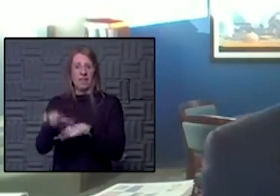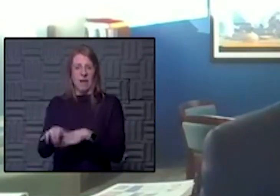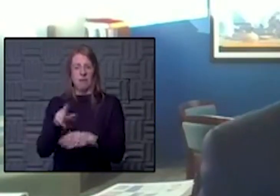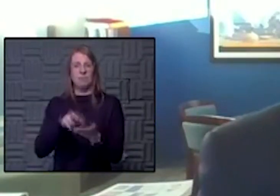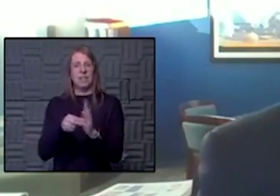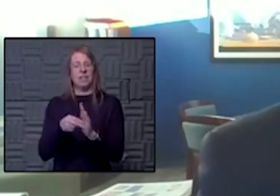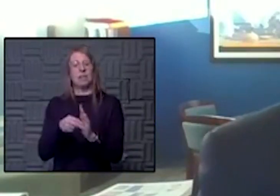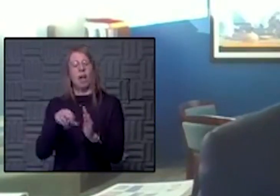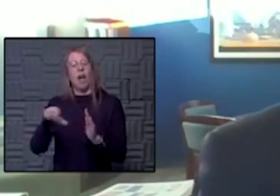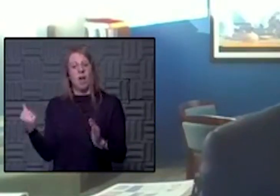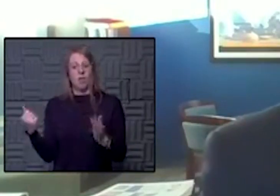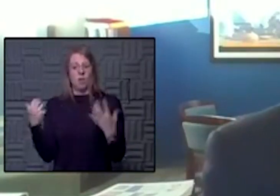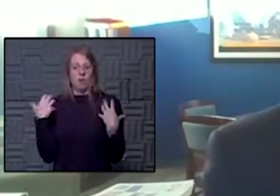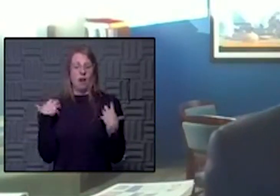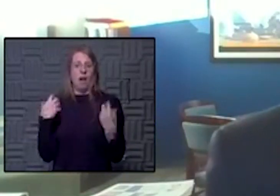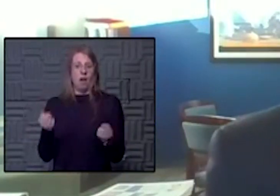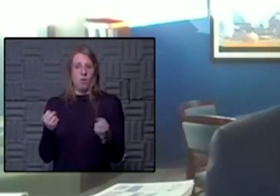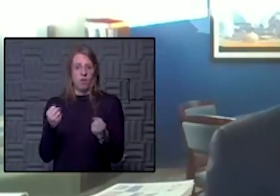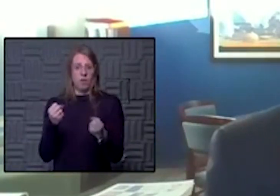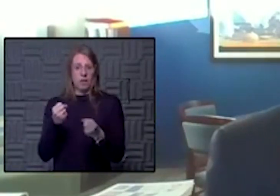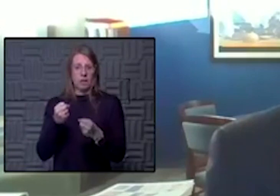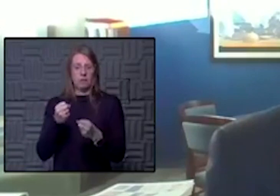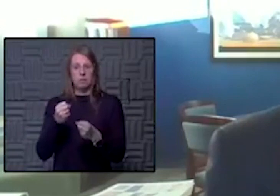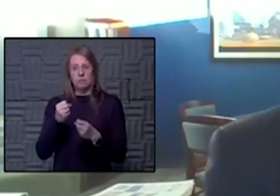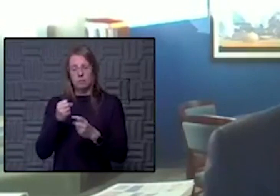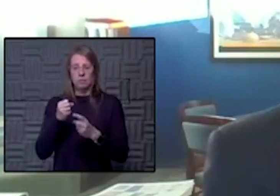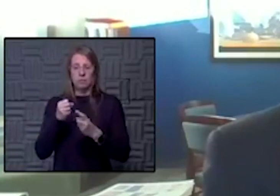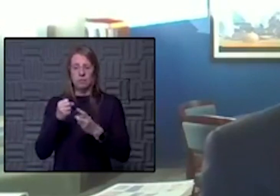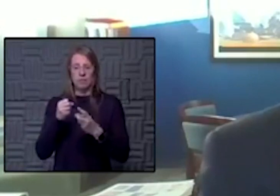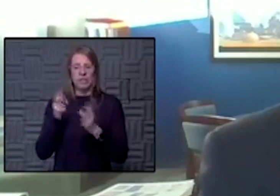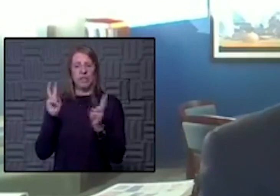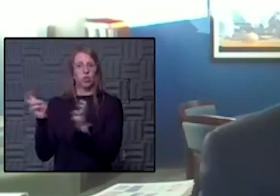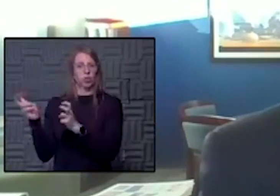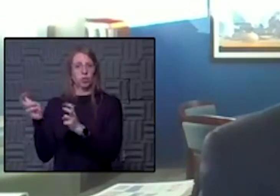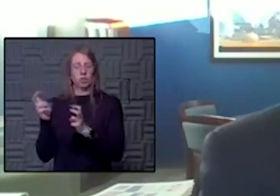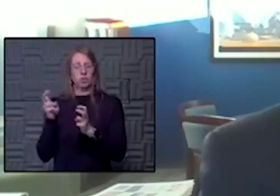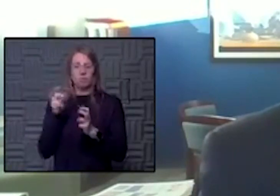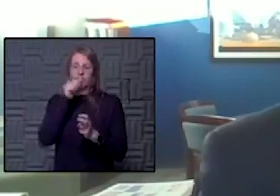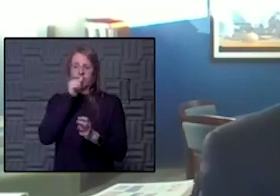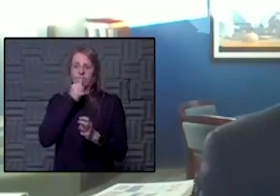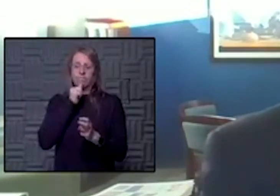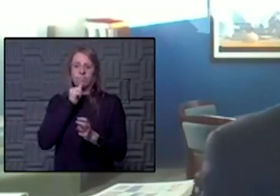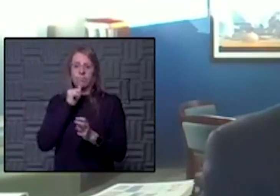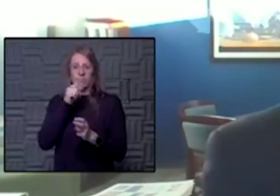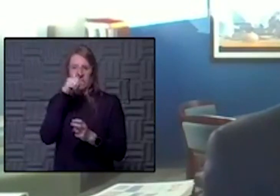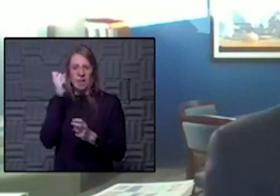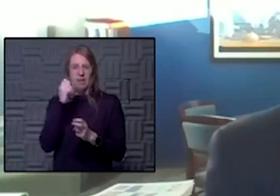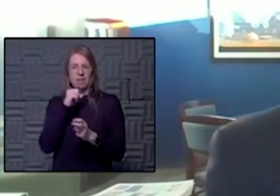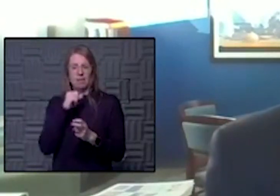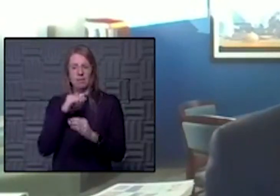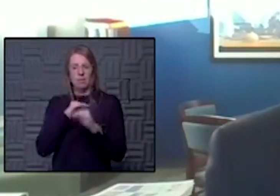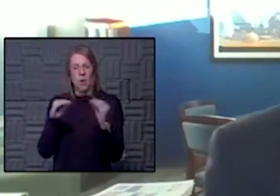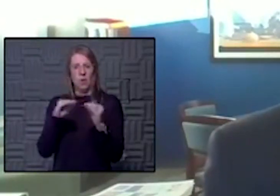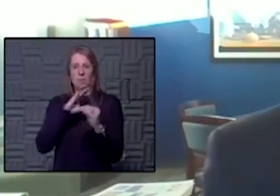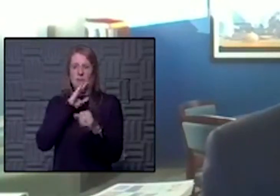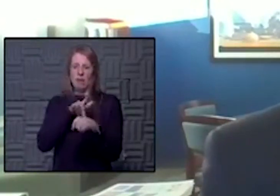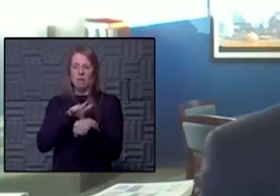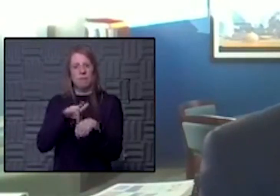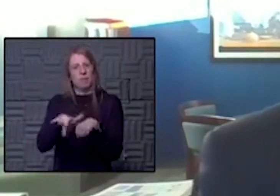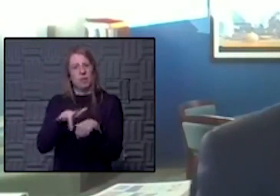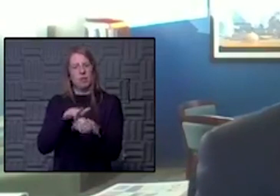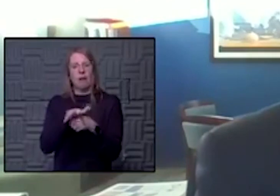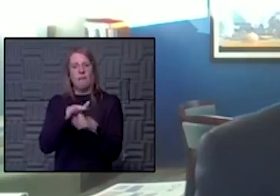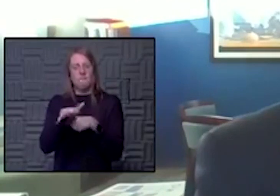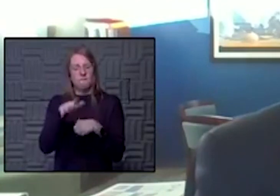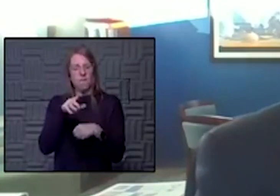conditions, chronic conditions that we deal with every day may have to suffer because they don't have the capacity to care for that. So it's